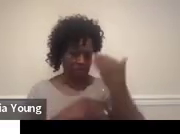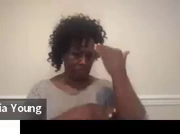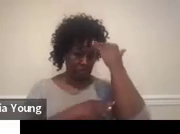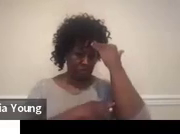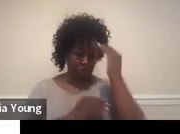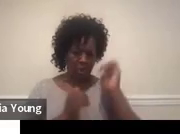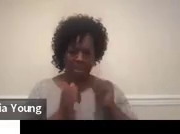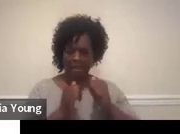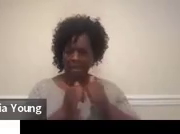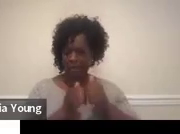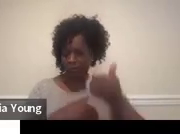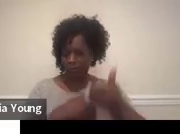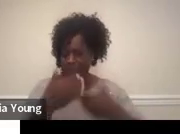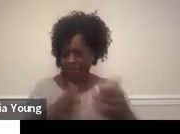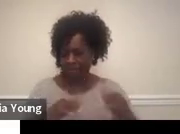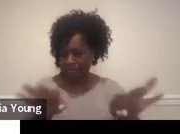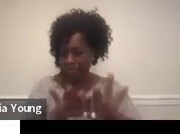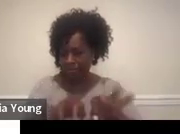study is extended.